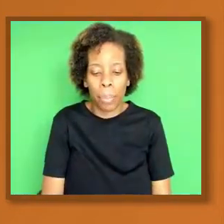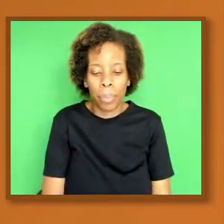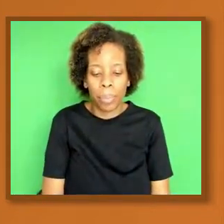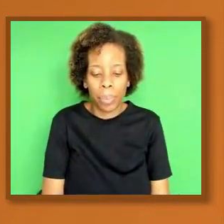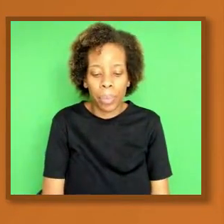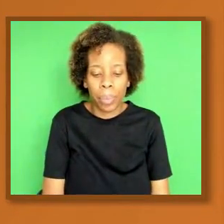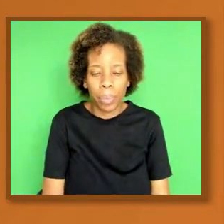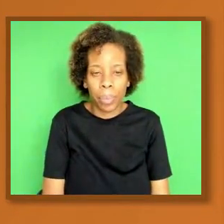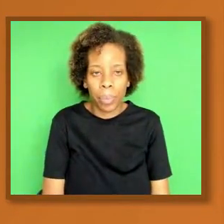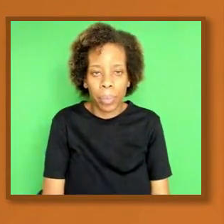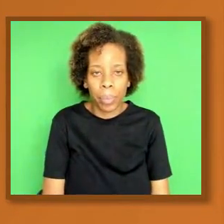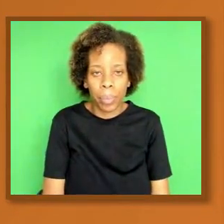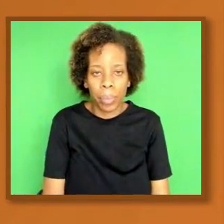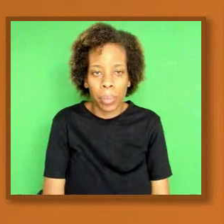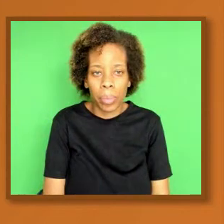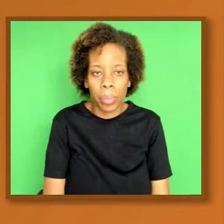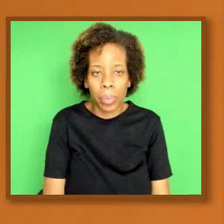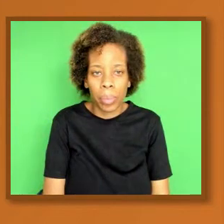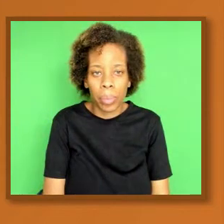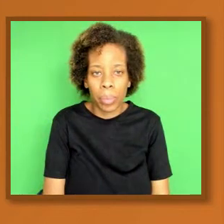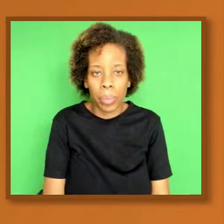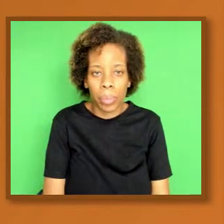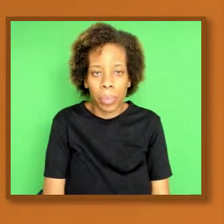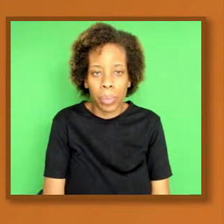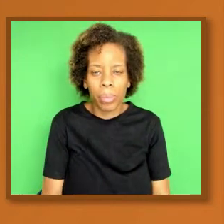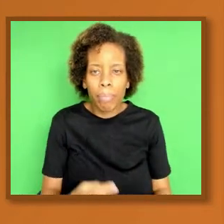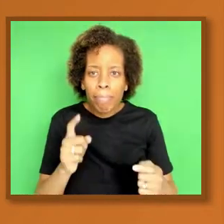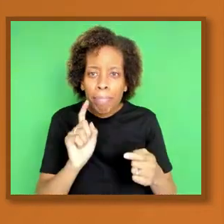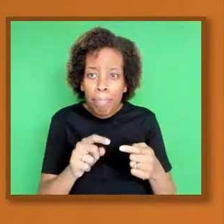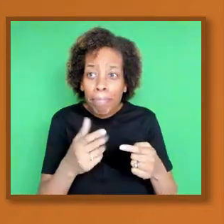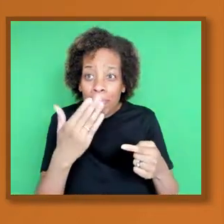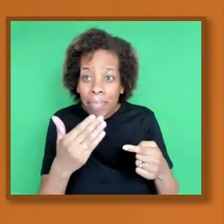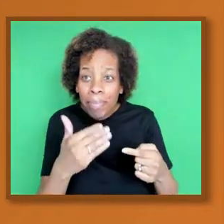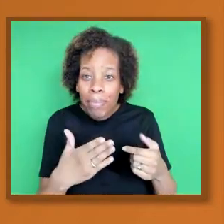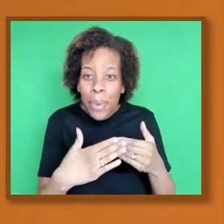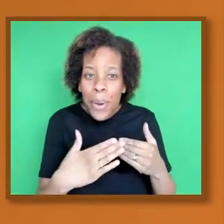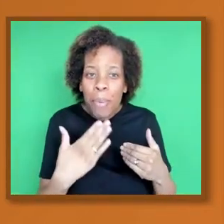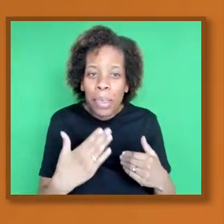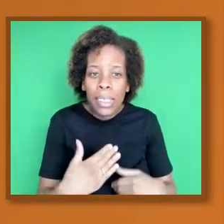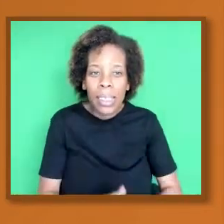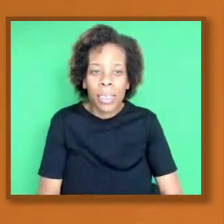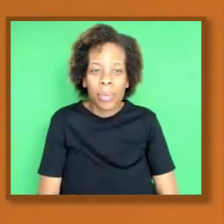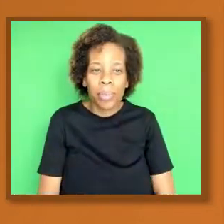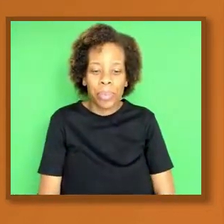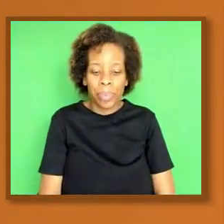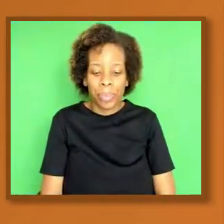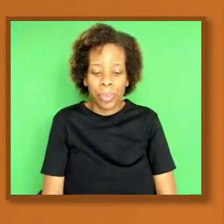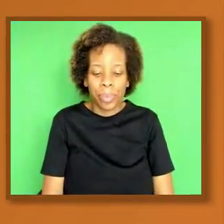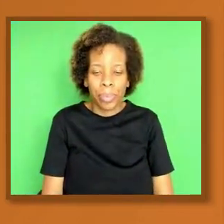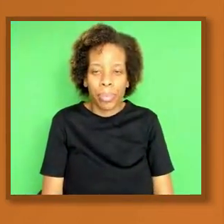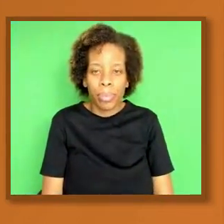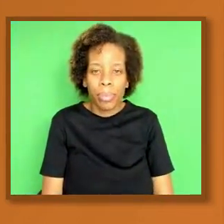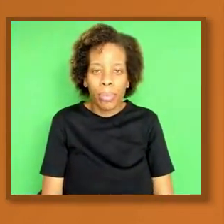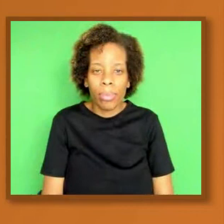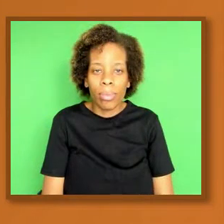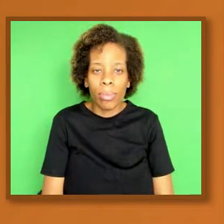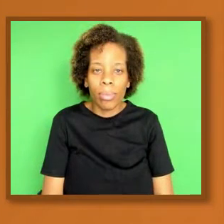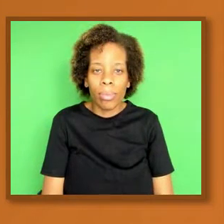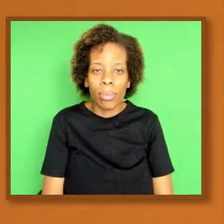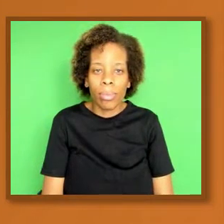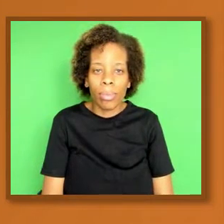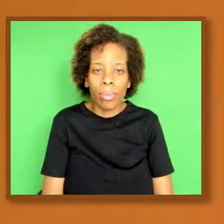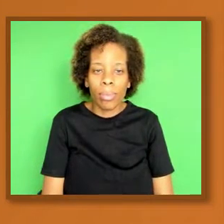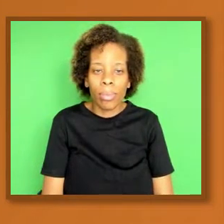Could we just move it forward slightly? Yep. So one of the things which we do know is that